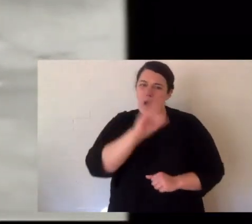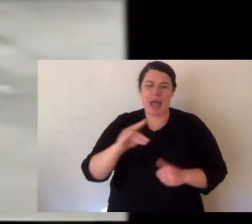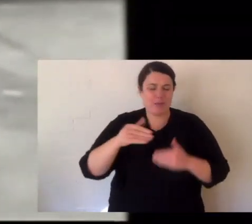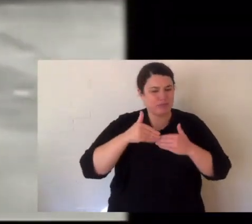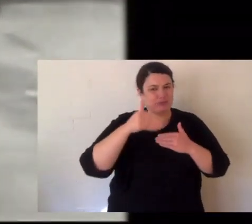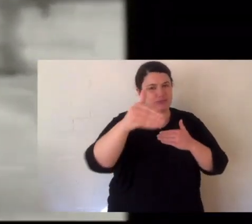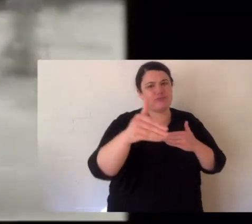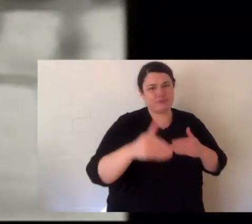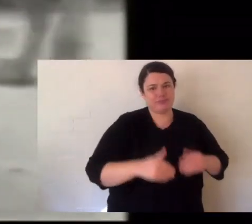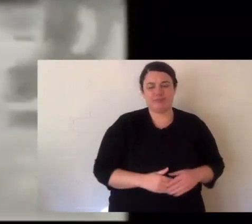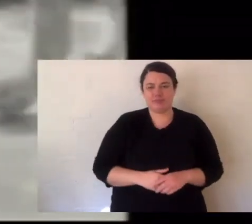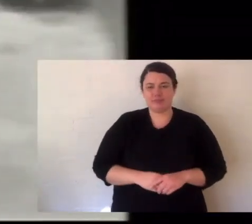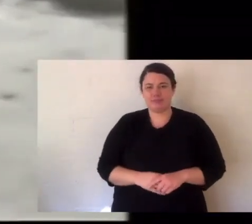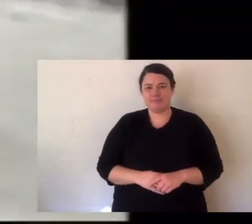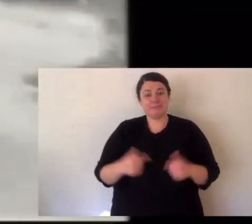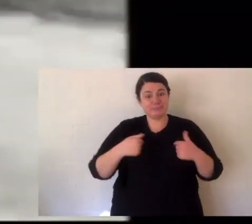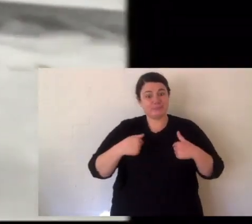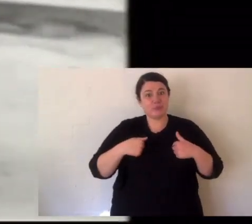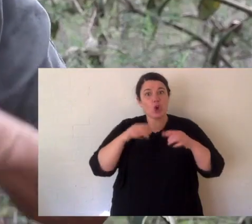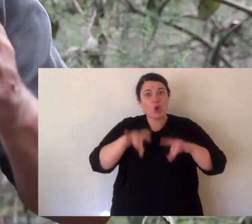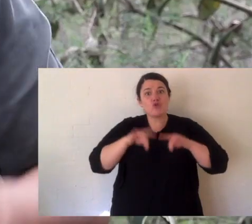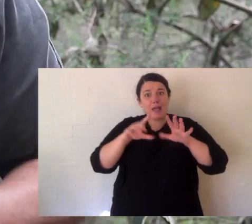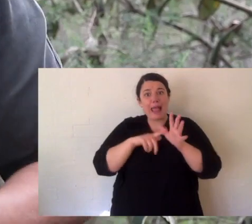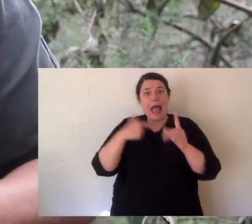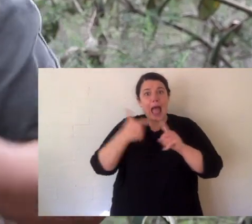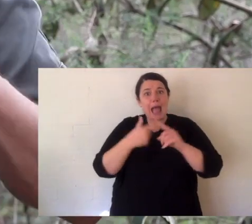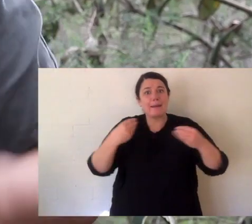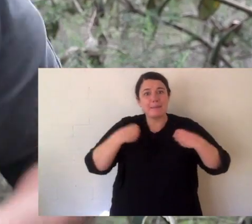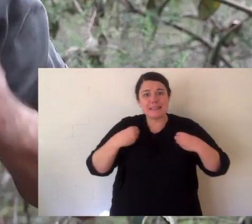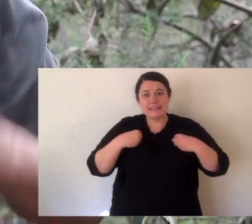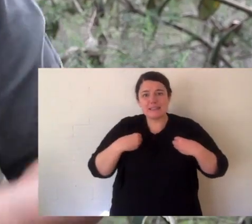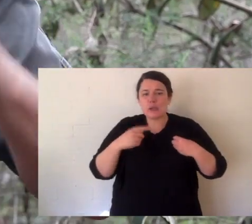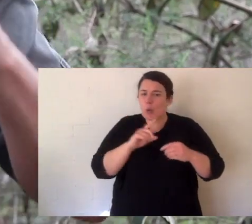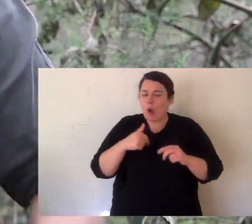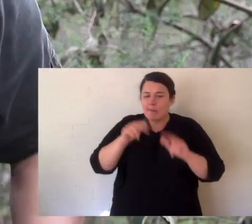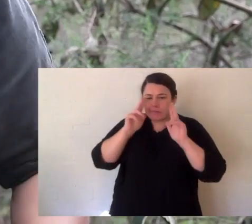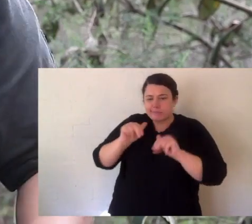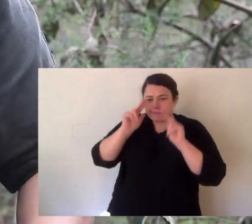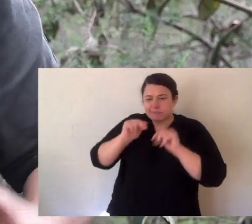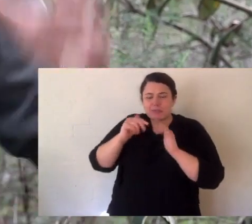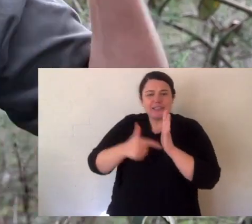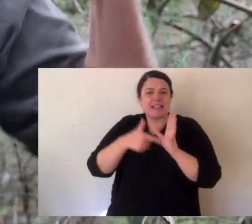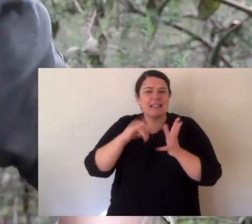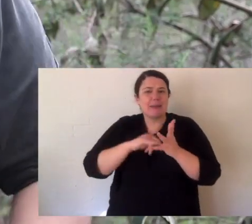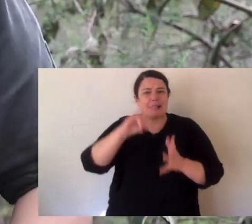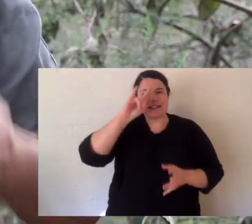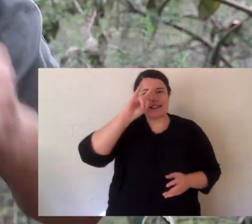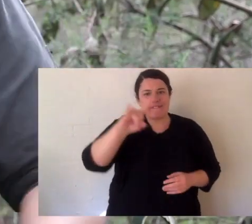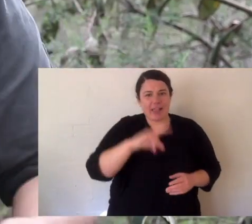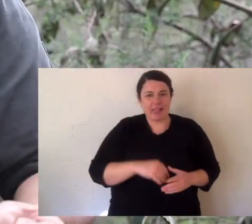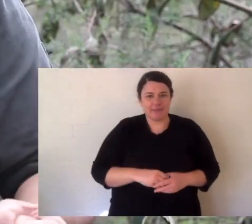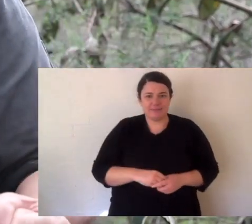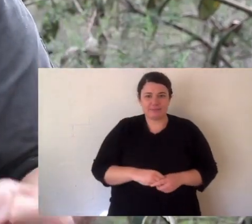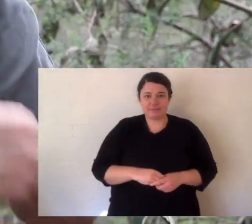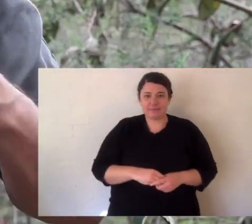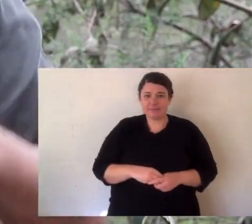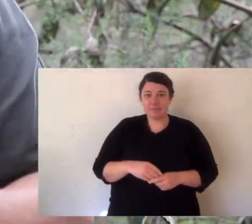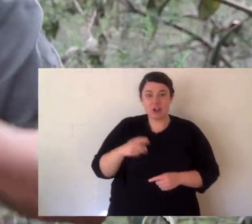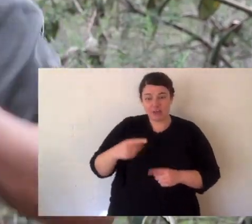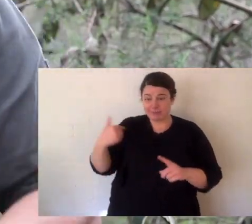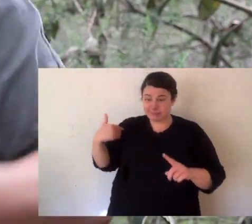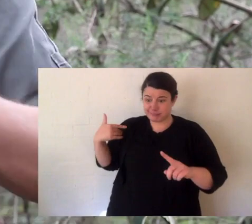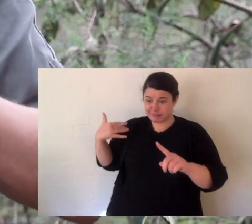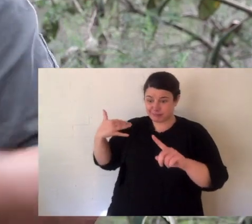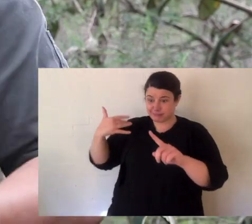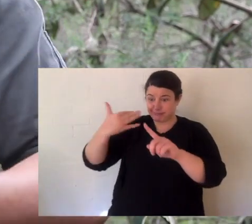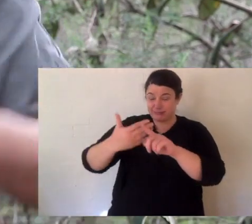not let other species go that way. One of Aussiac's major flagship species is the Tasmanian Devil. It's the